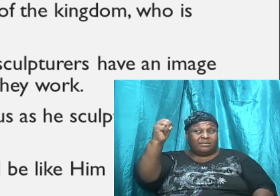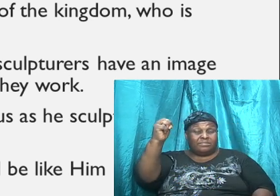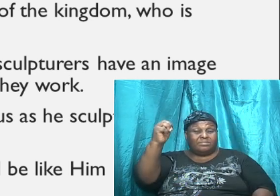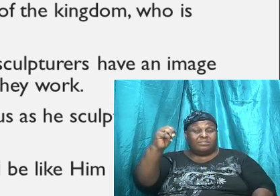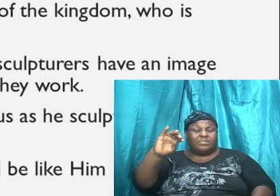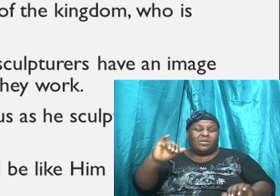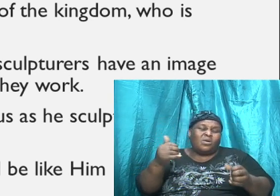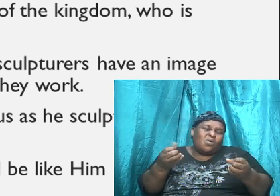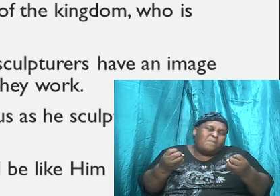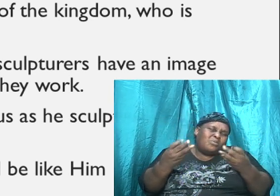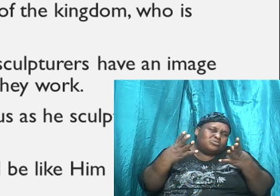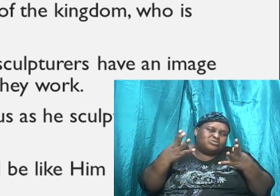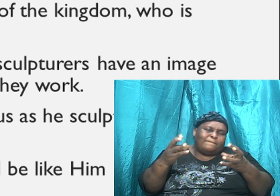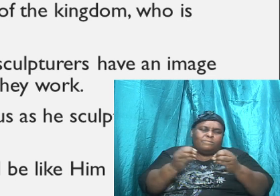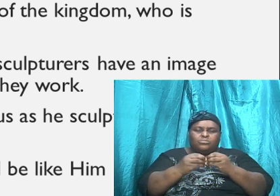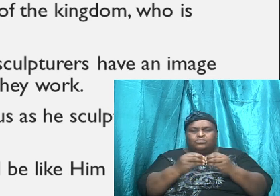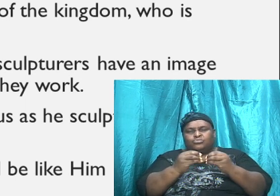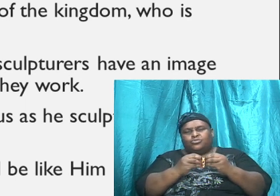how much more